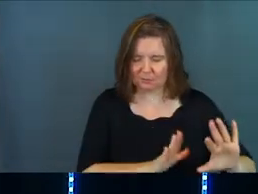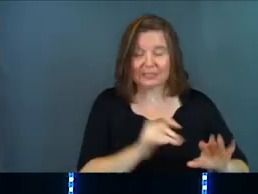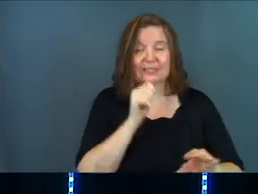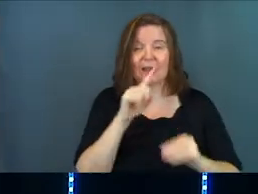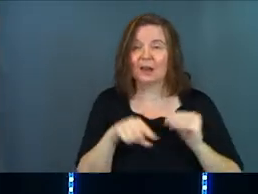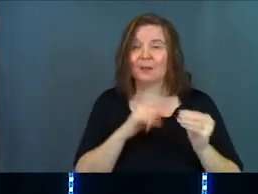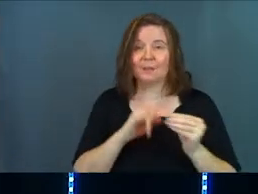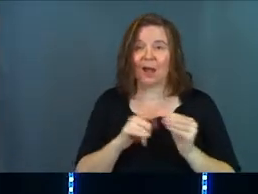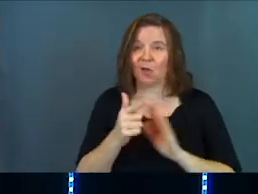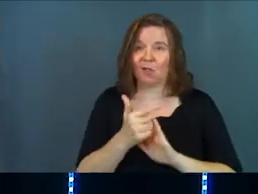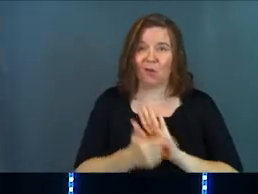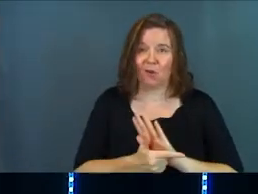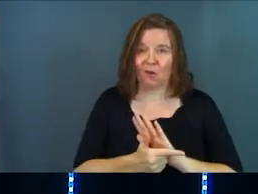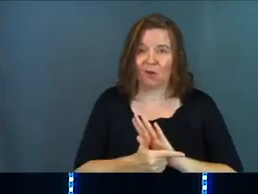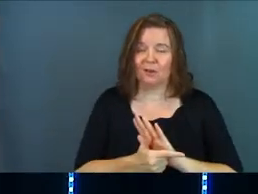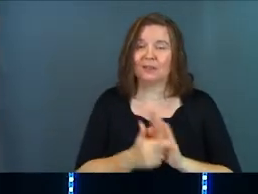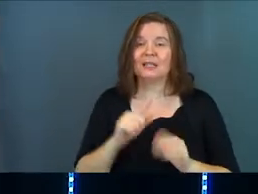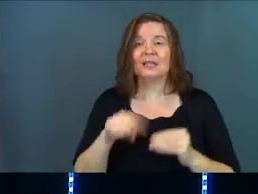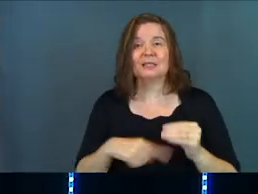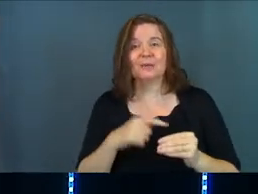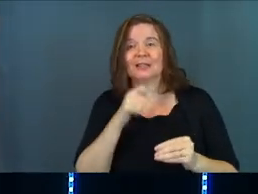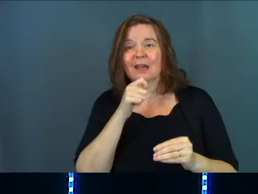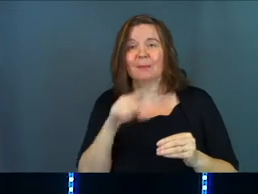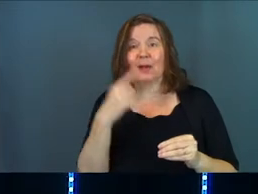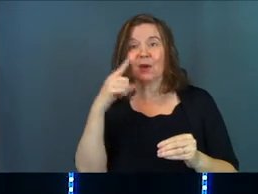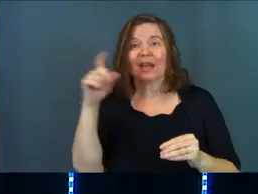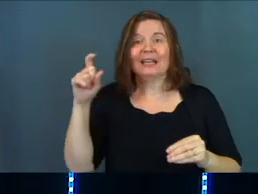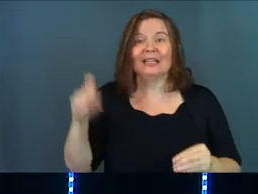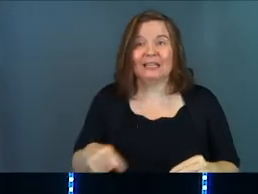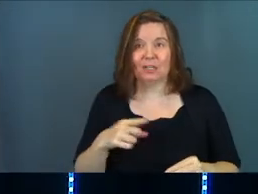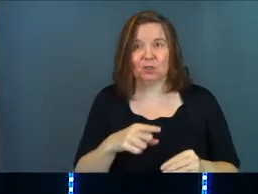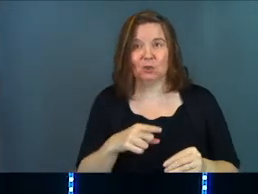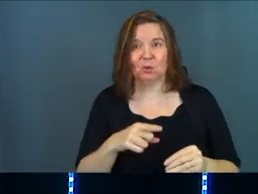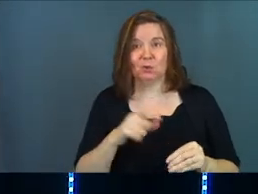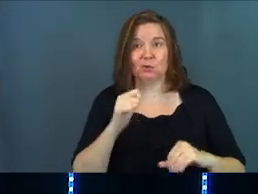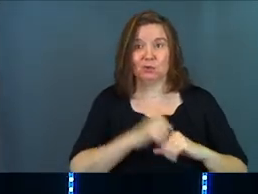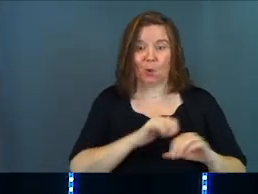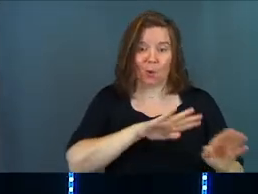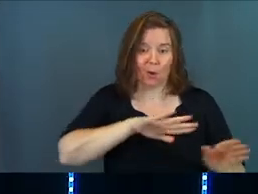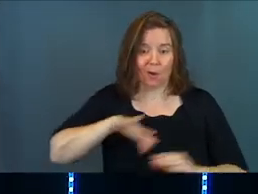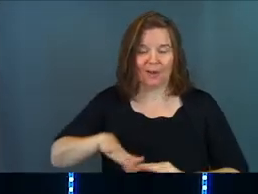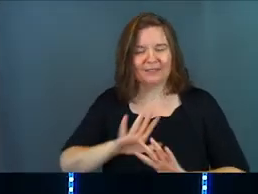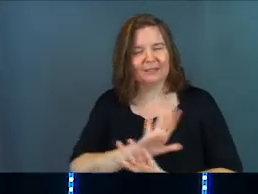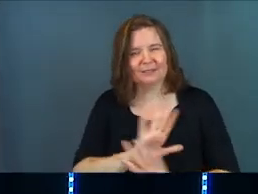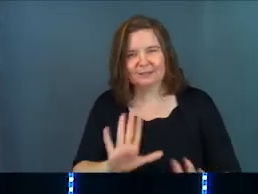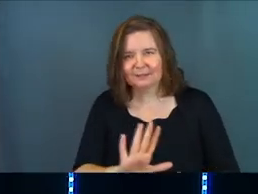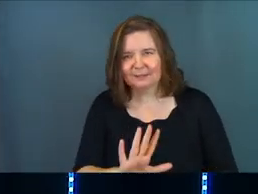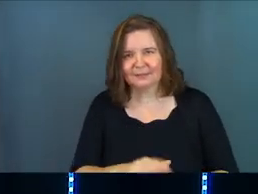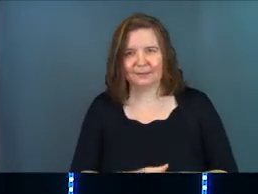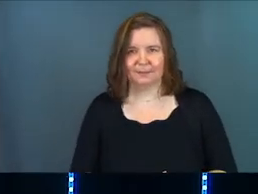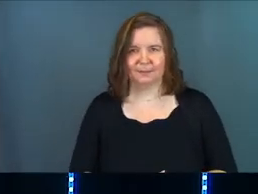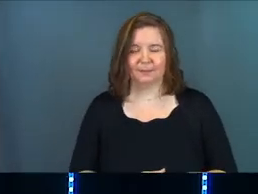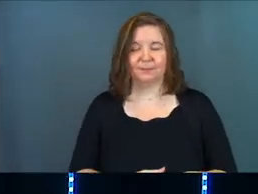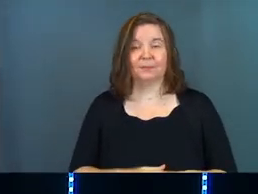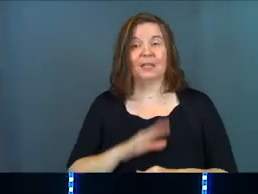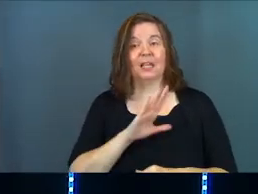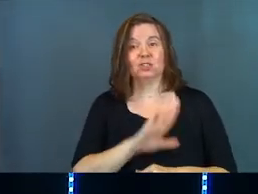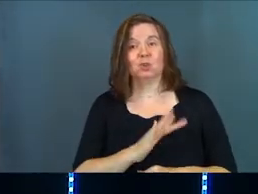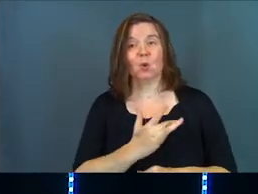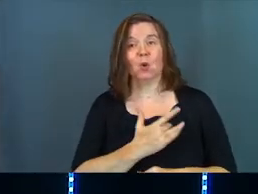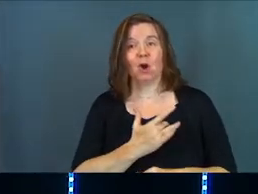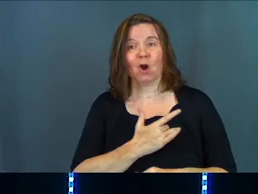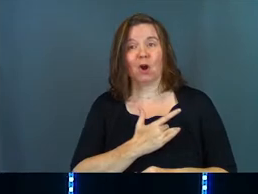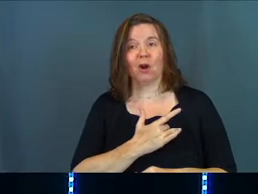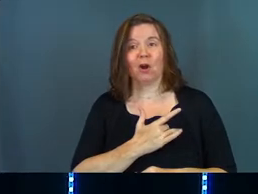It's not about law. And it's not about God needing you to roll the stone away either. It's your